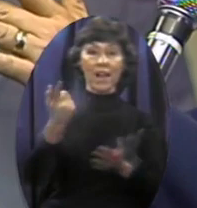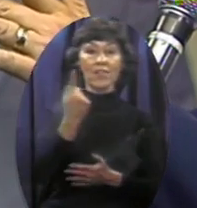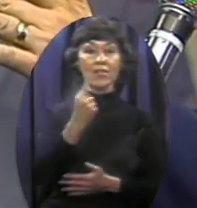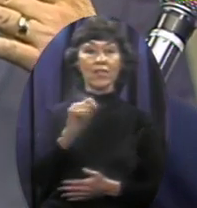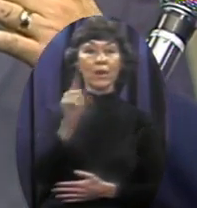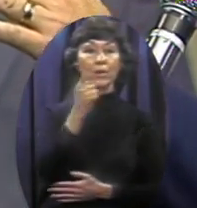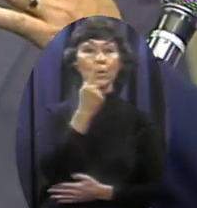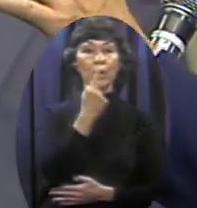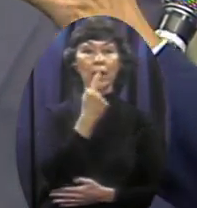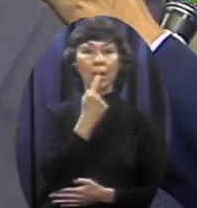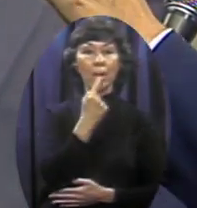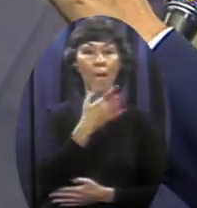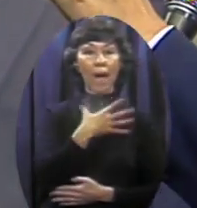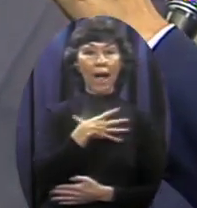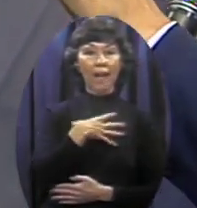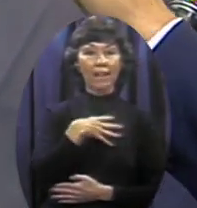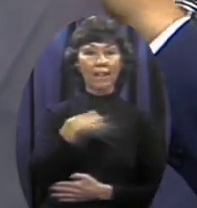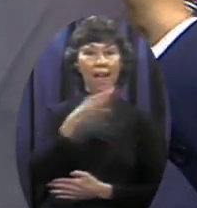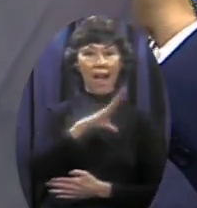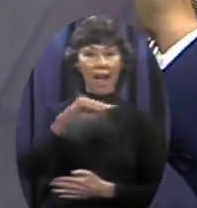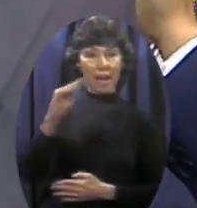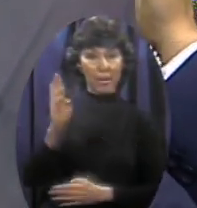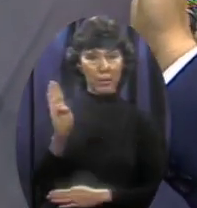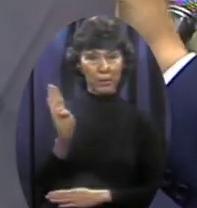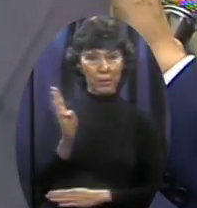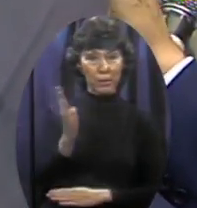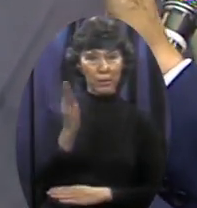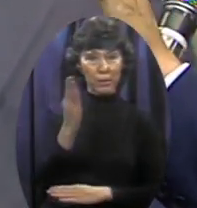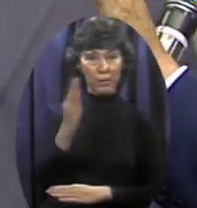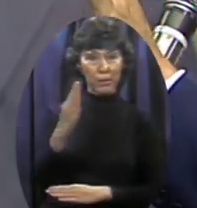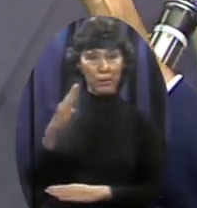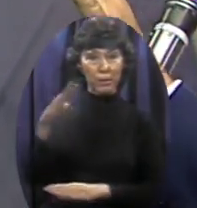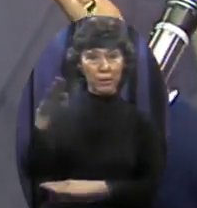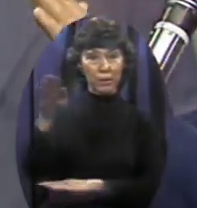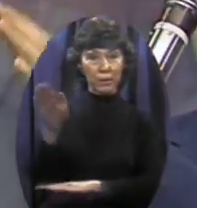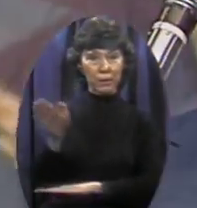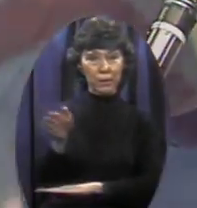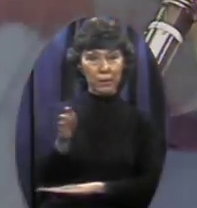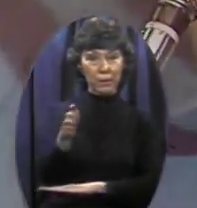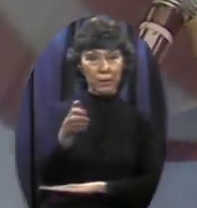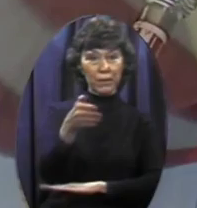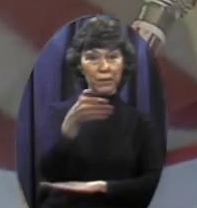red, white, and blue ¶